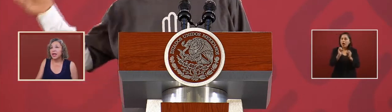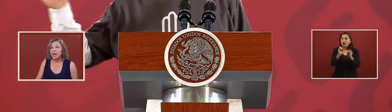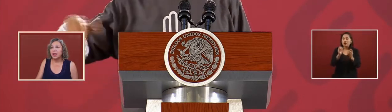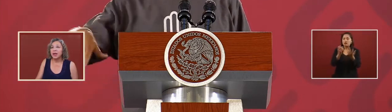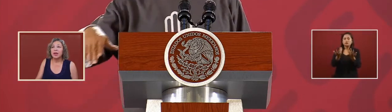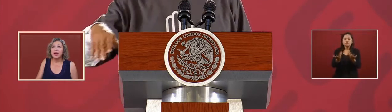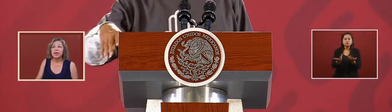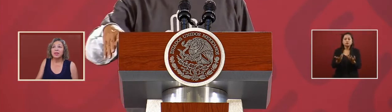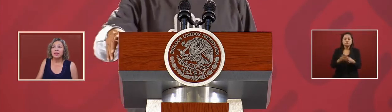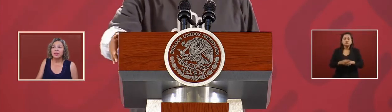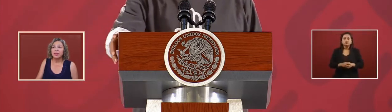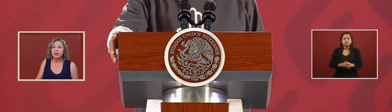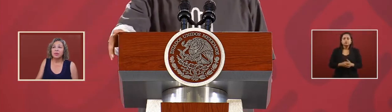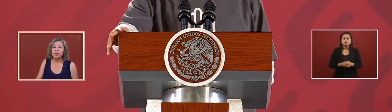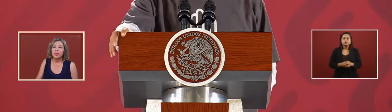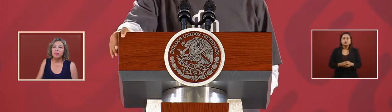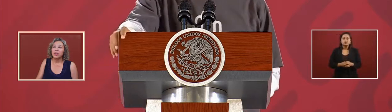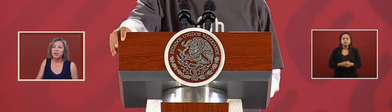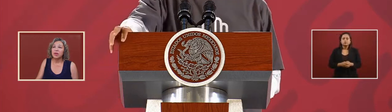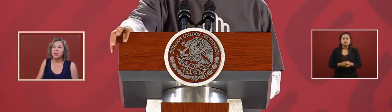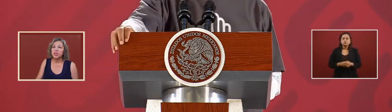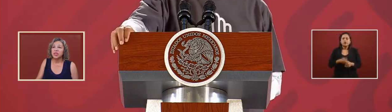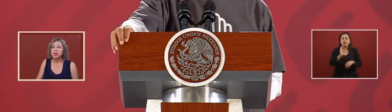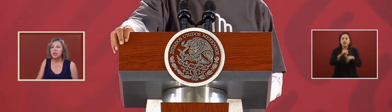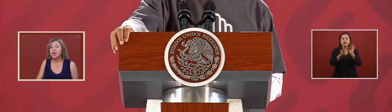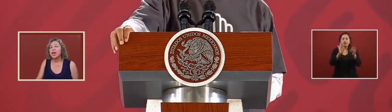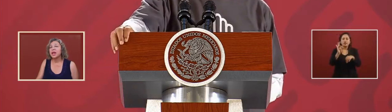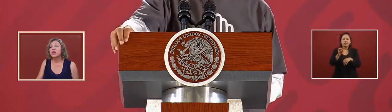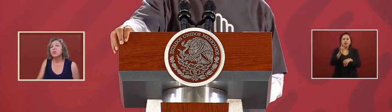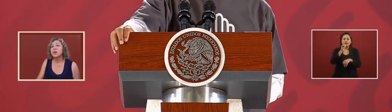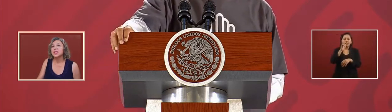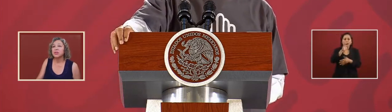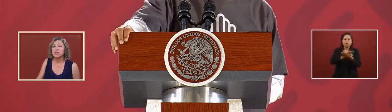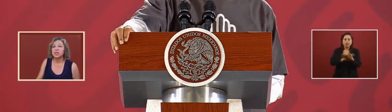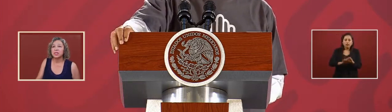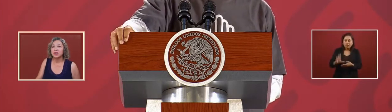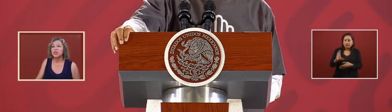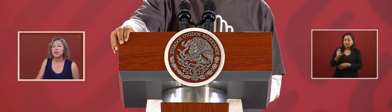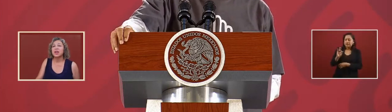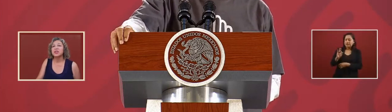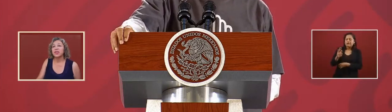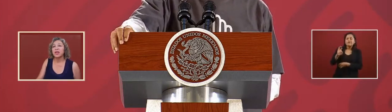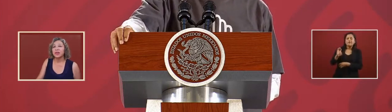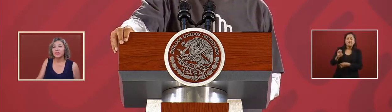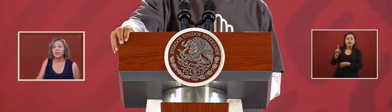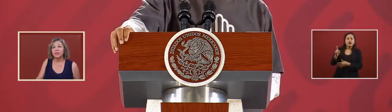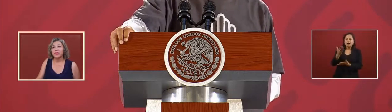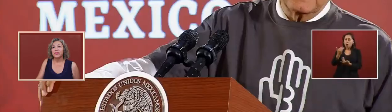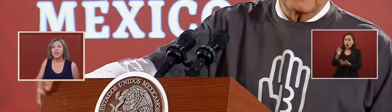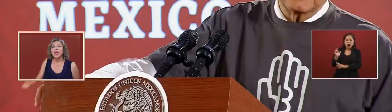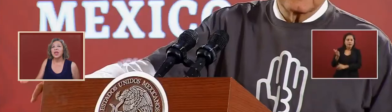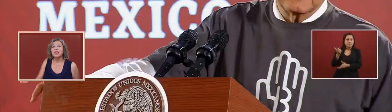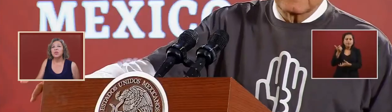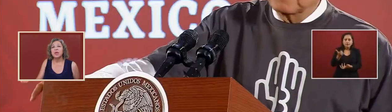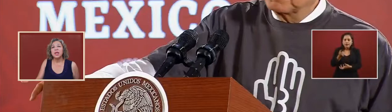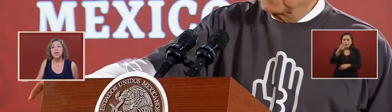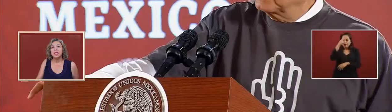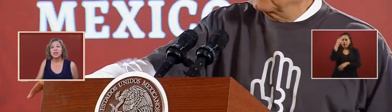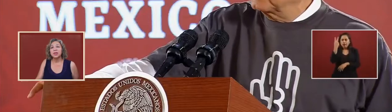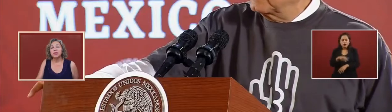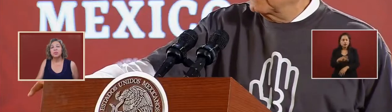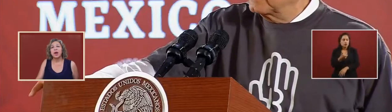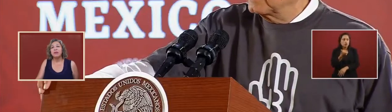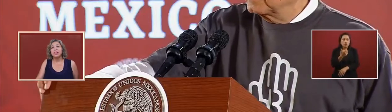and that the federal commission had no resources nor the country and that we